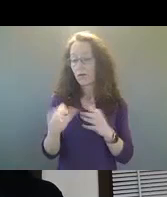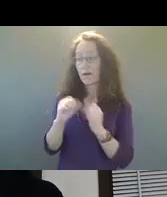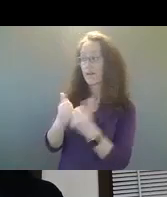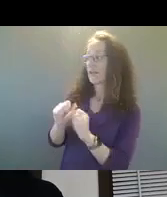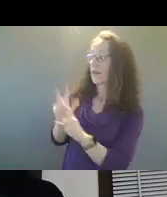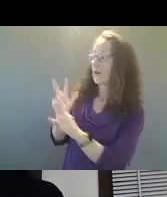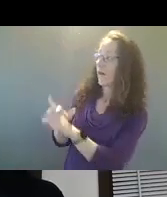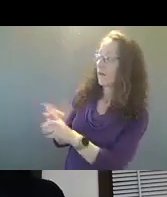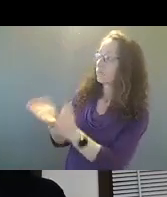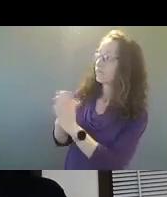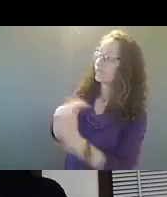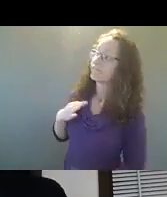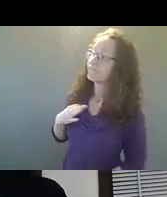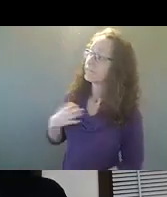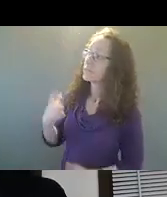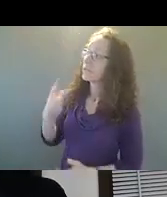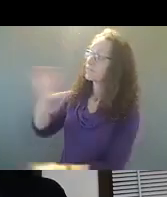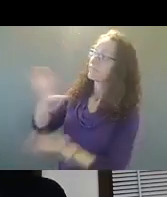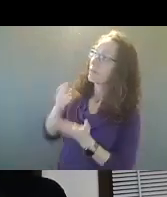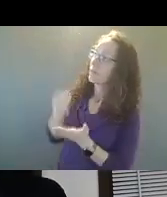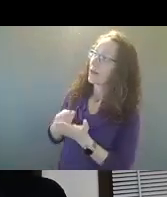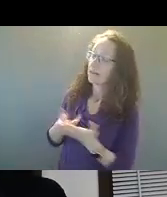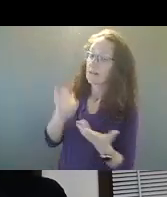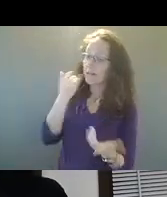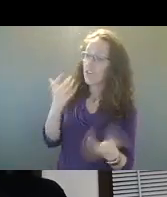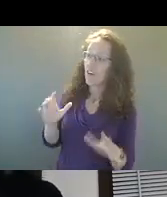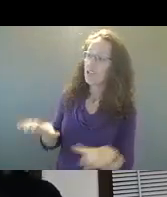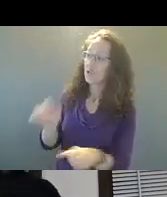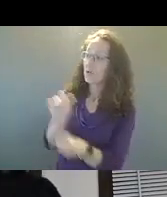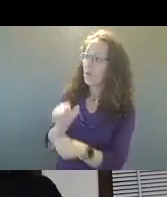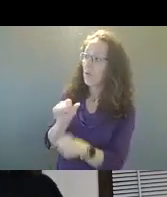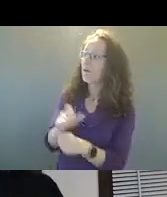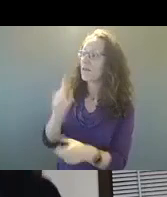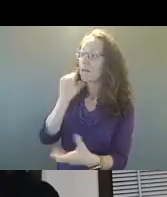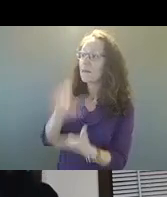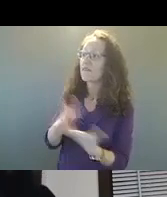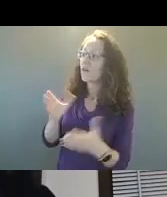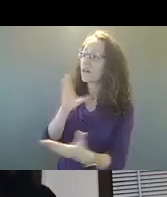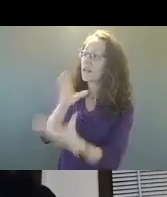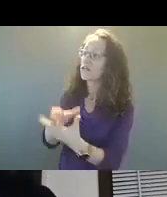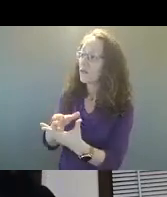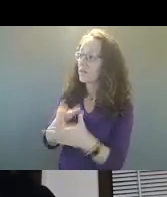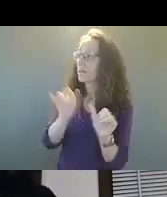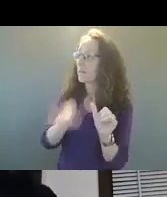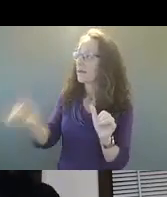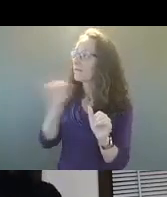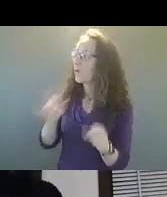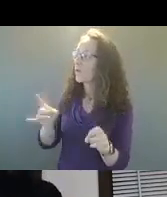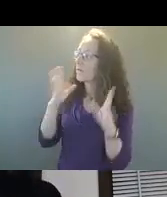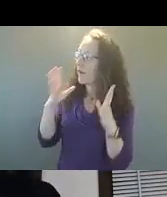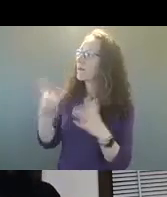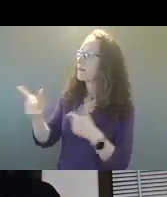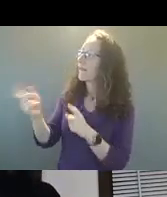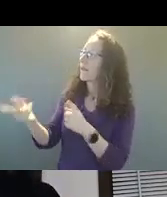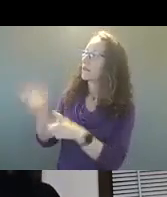funds to do already existing work that they believe is interrupting patterns of violence in Minneapolis. And so those are two key ways that we're working with a